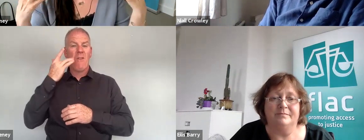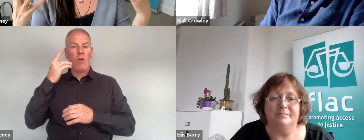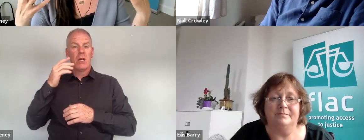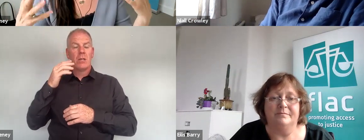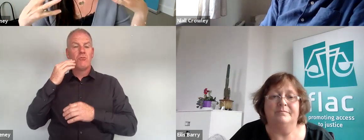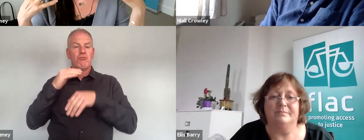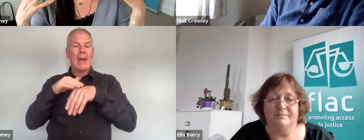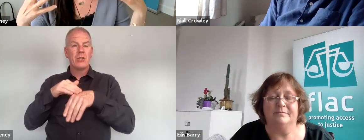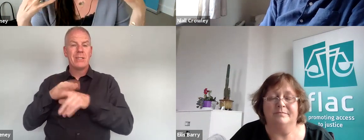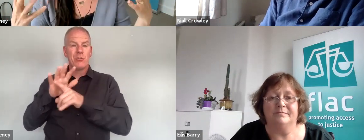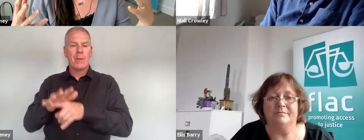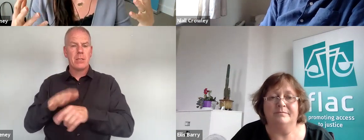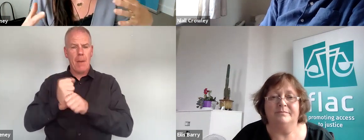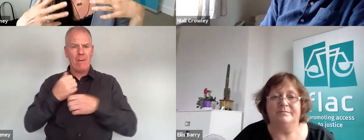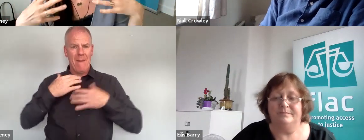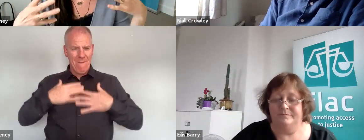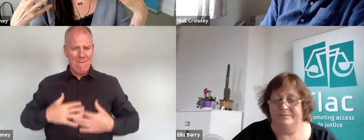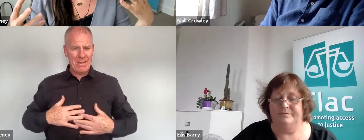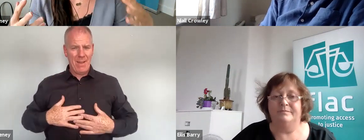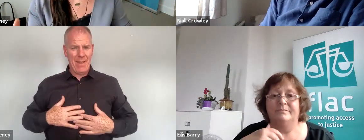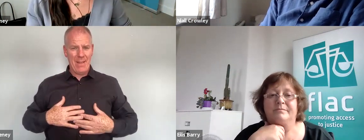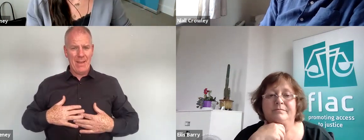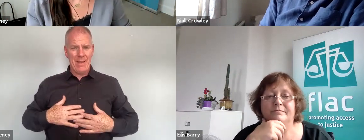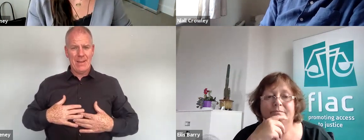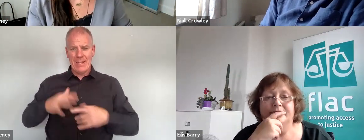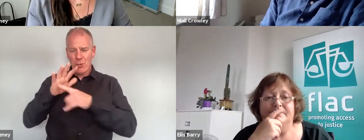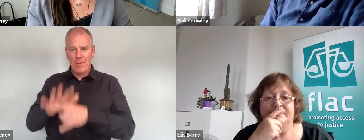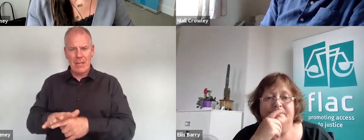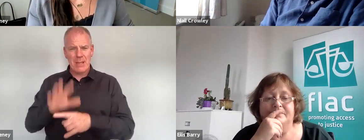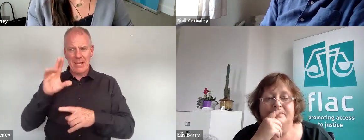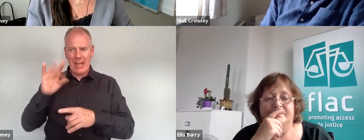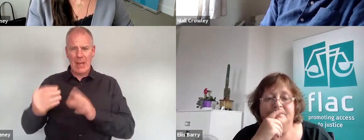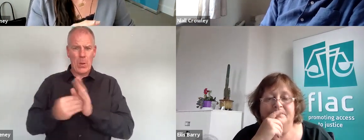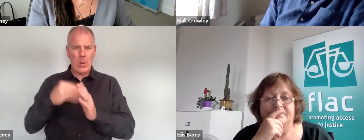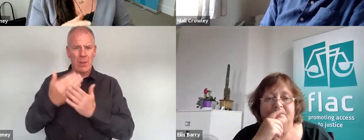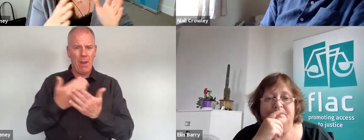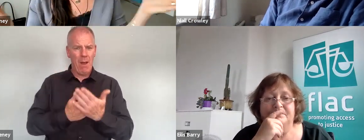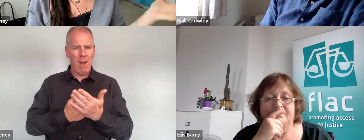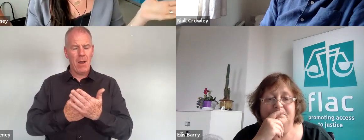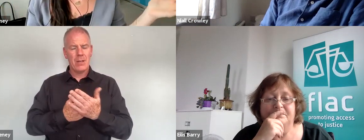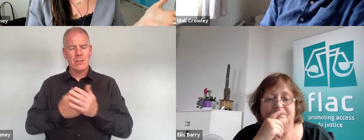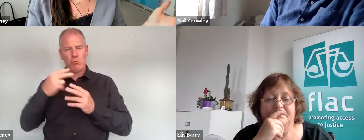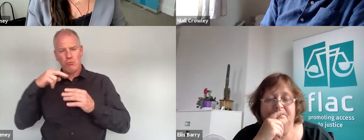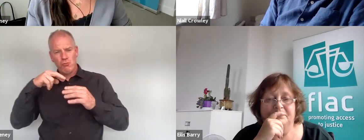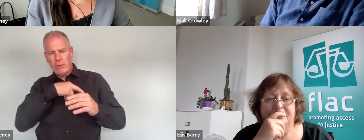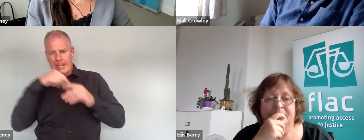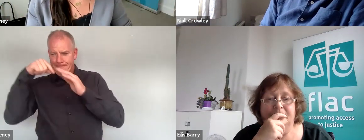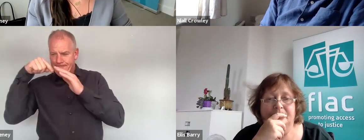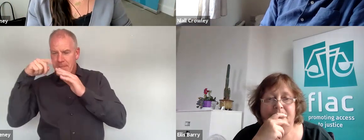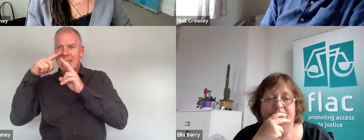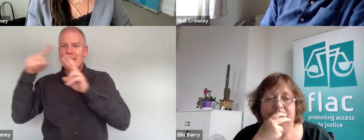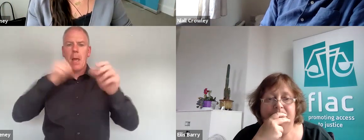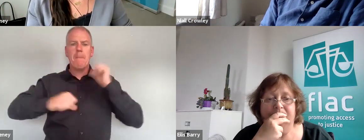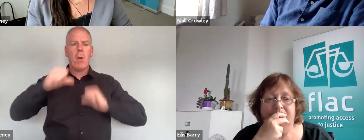physical features as a manifestation of that discrimination and how that can be legislated for so really kind of looking at the contemporary picture of